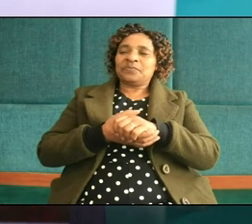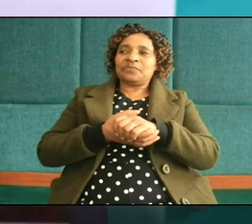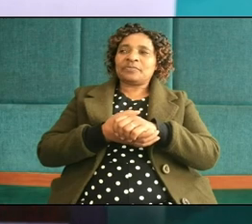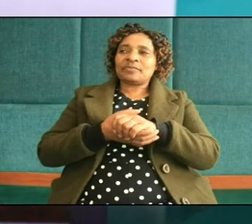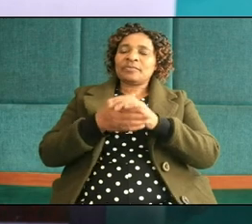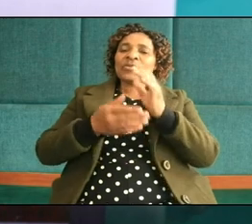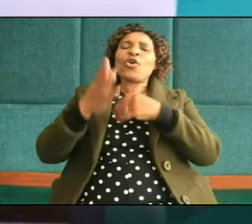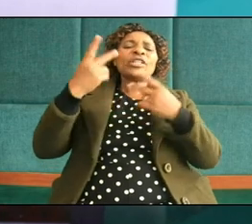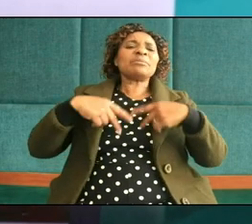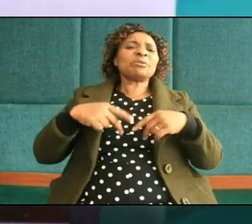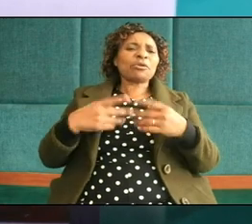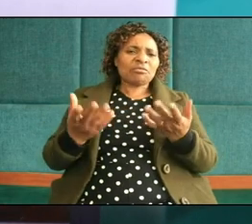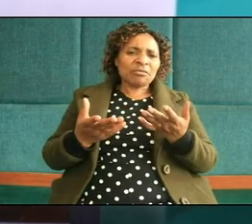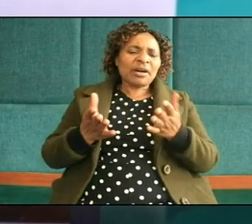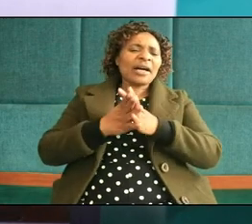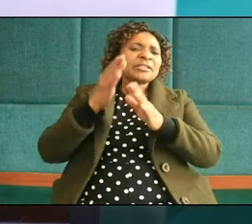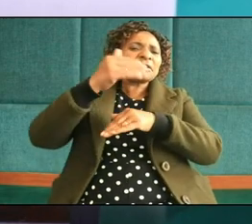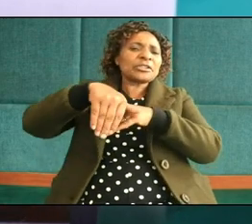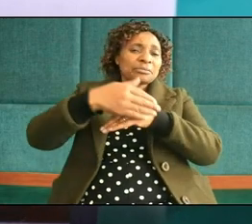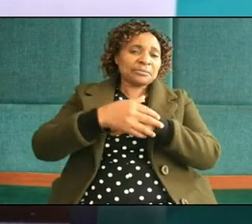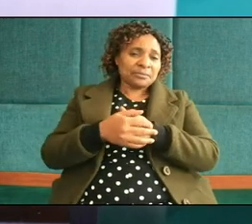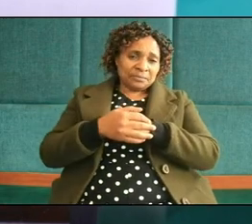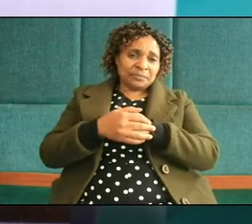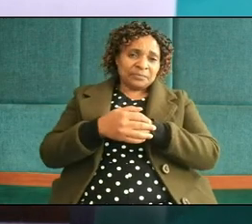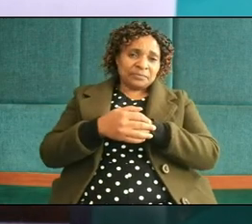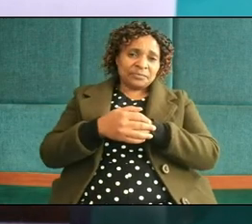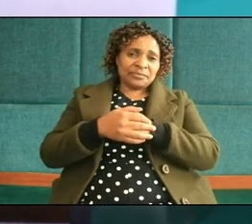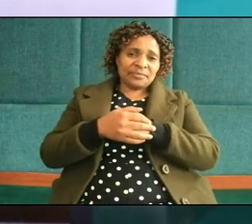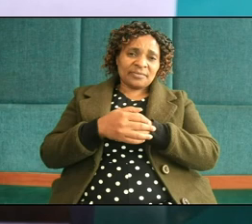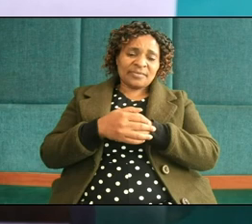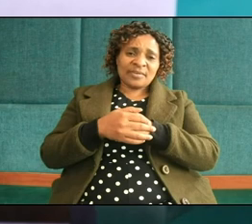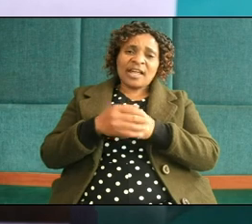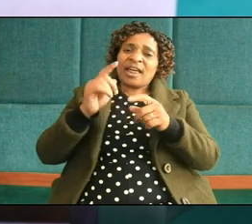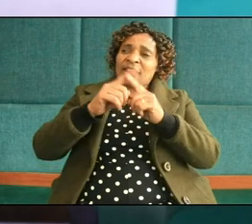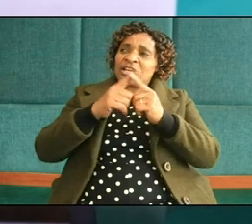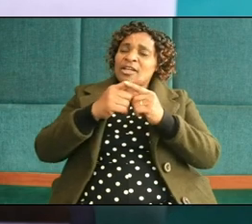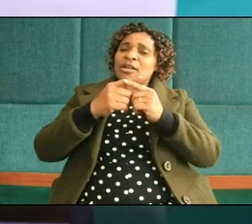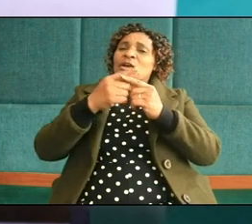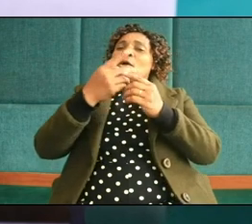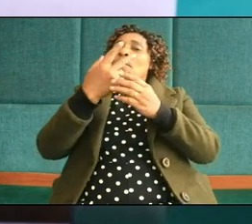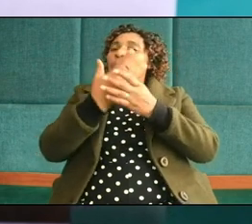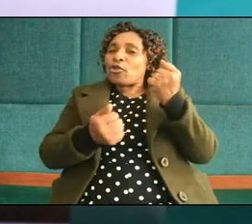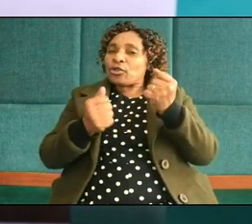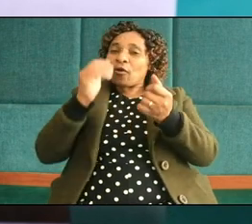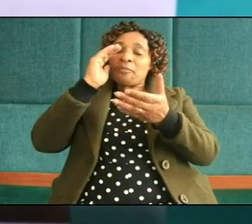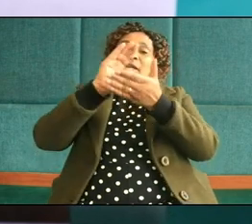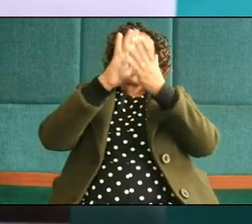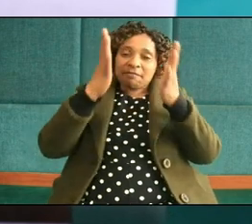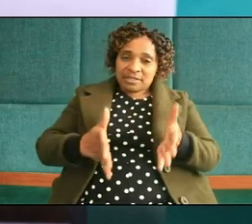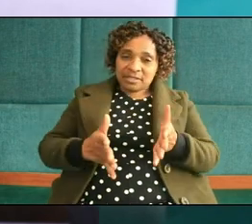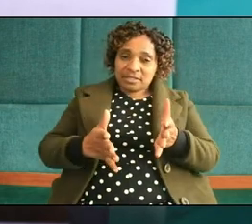God's people as a sheep and the body of believers as a flock